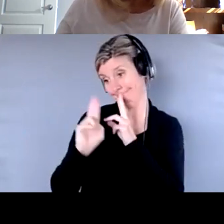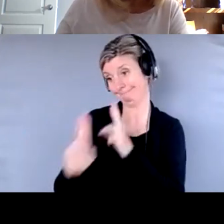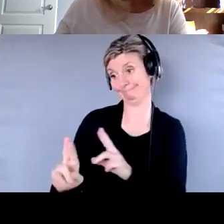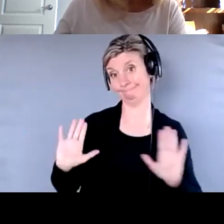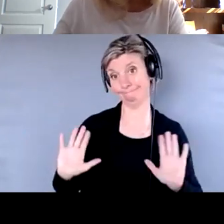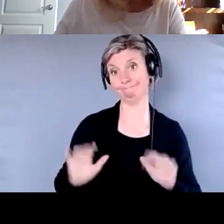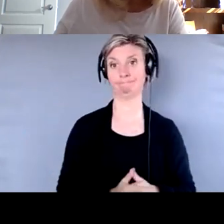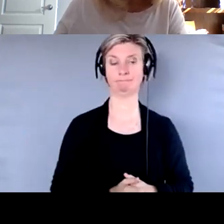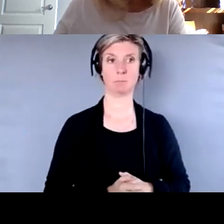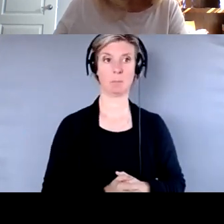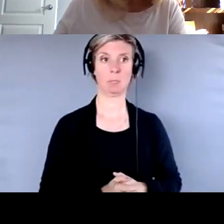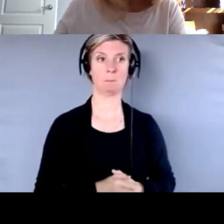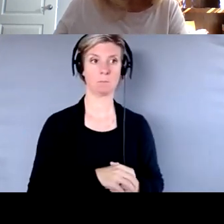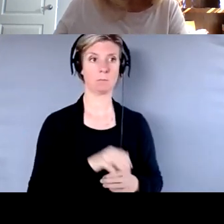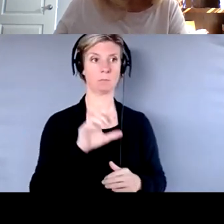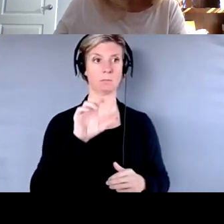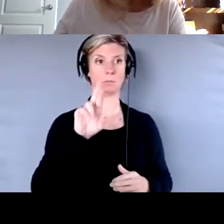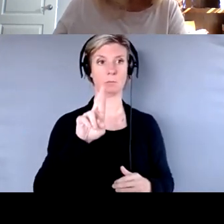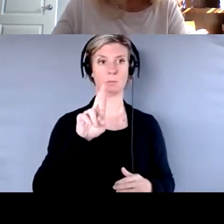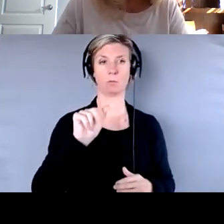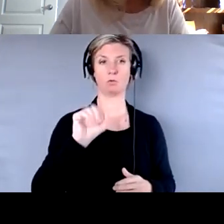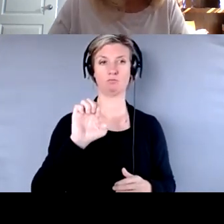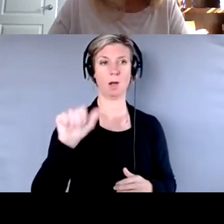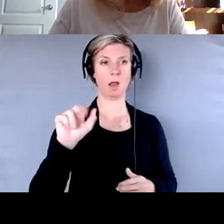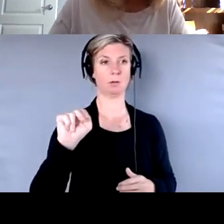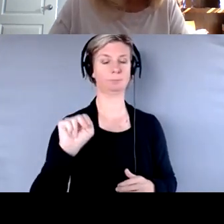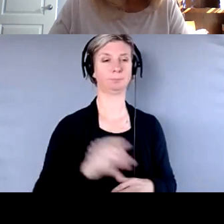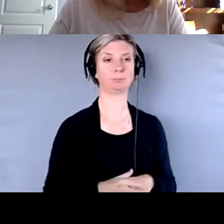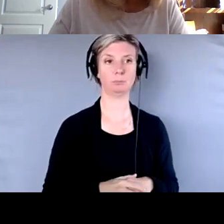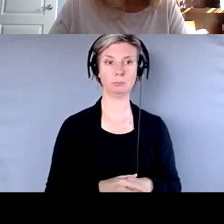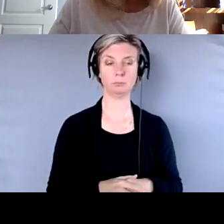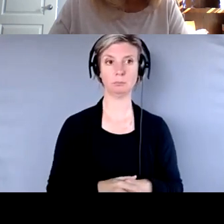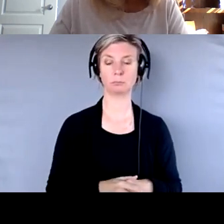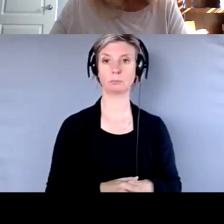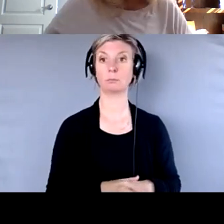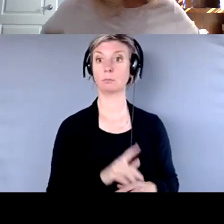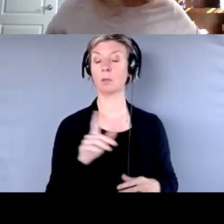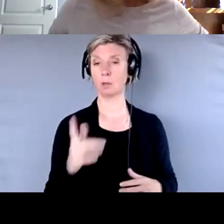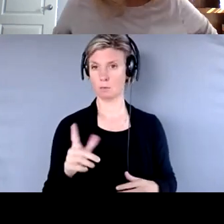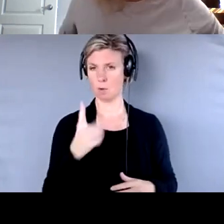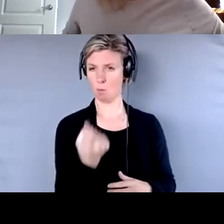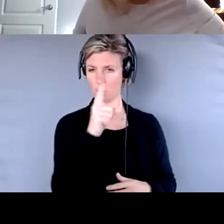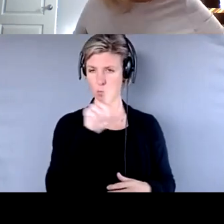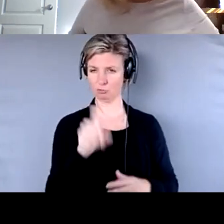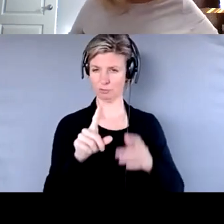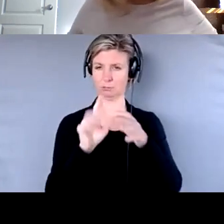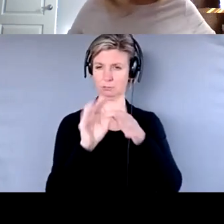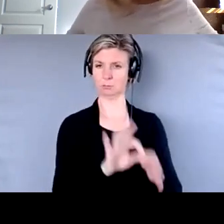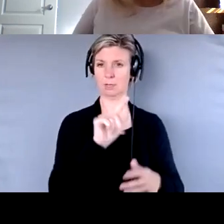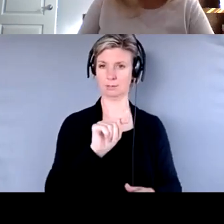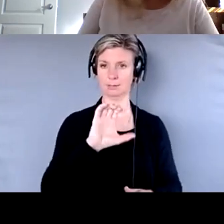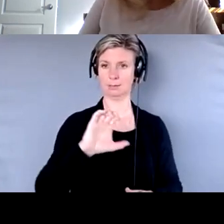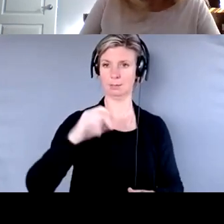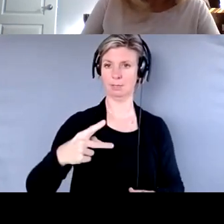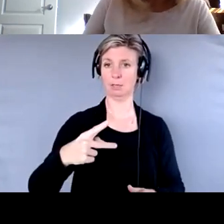I think just to clarify, there was a, just a question about what the trusted contact person only make decisions, the next,